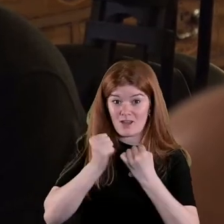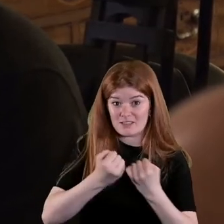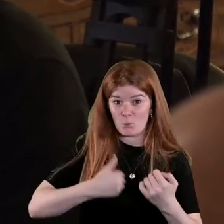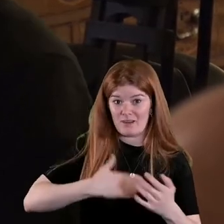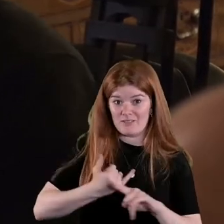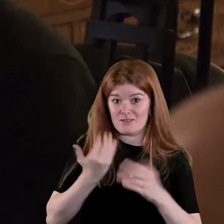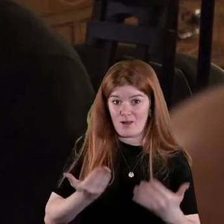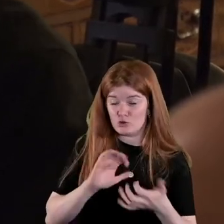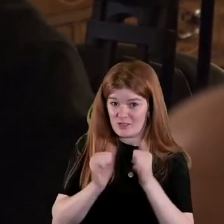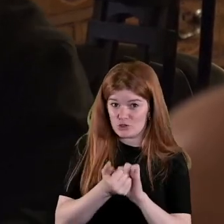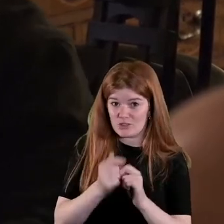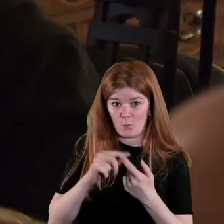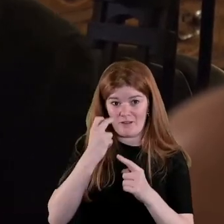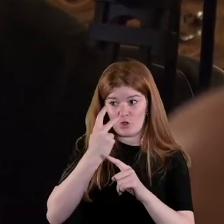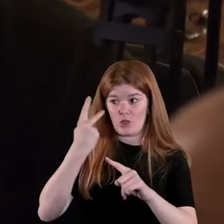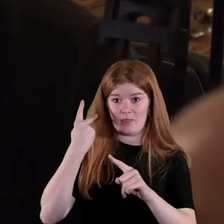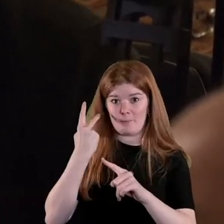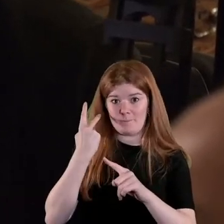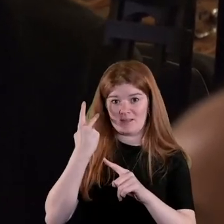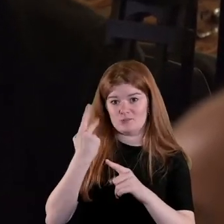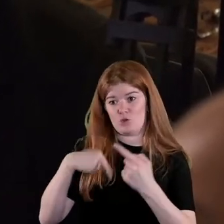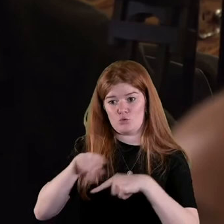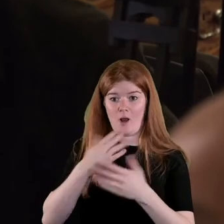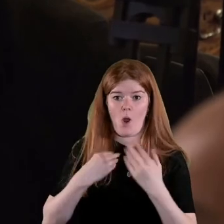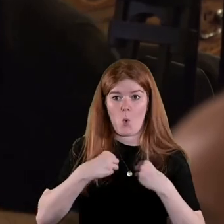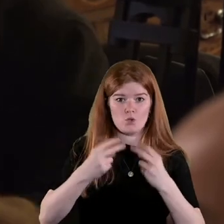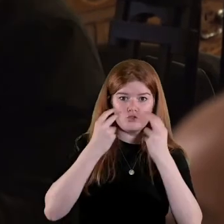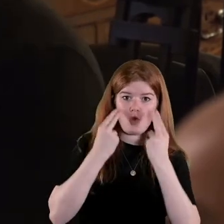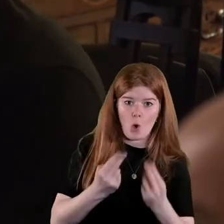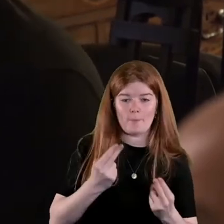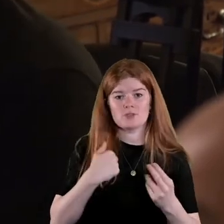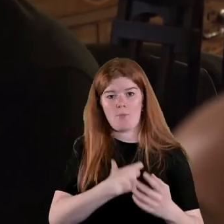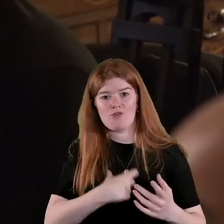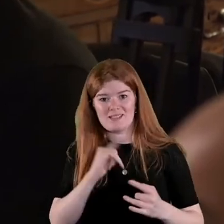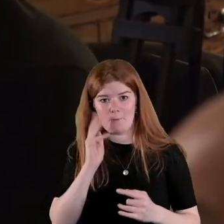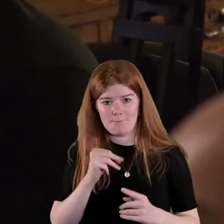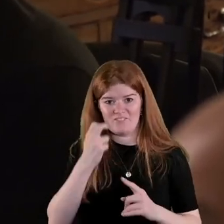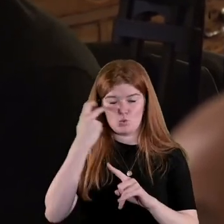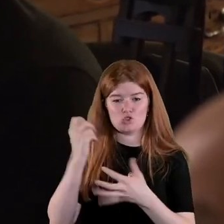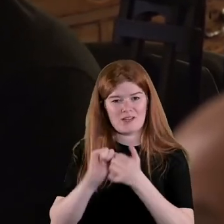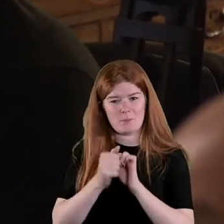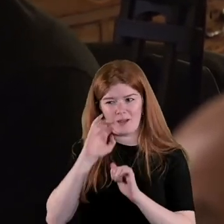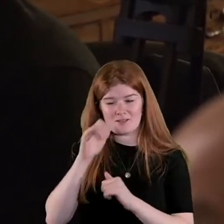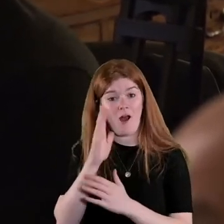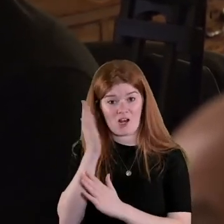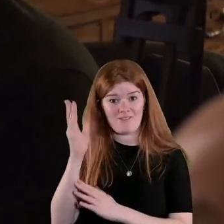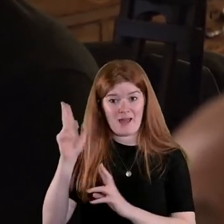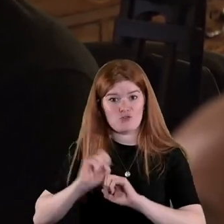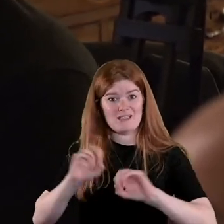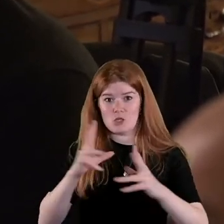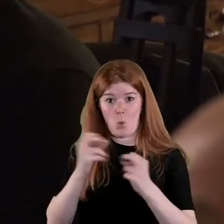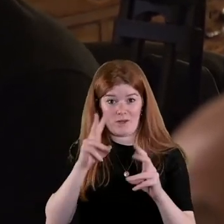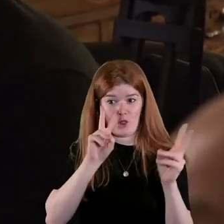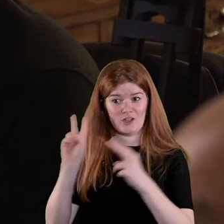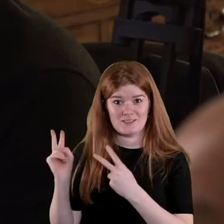in and we see the past through our own you know norms and tropes and mores or whatever because an archive can be released and nobody will look at